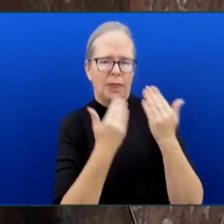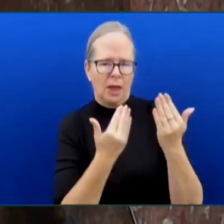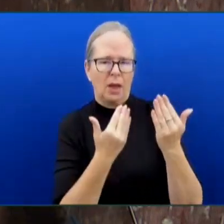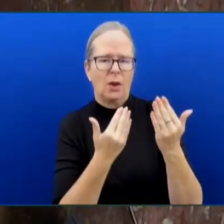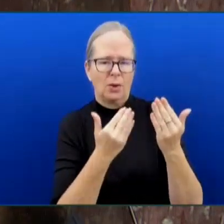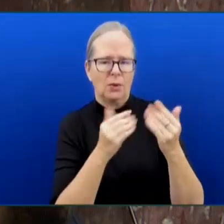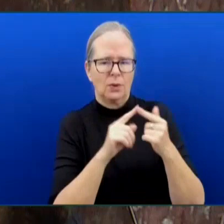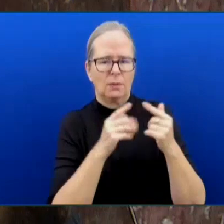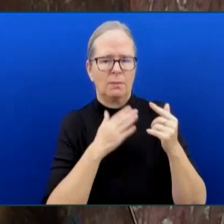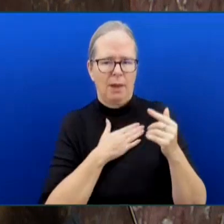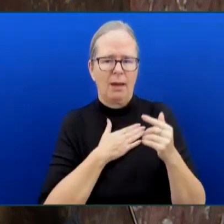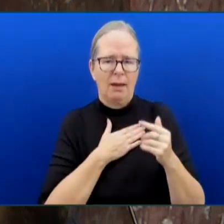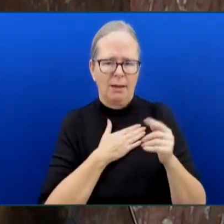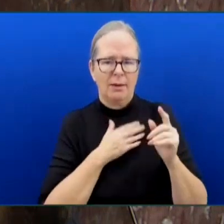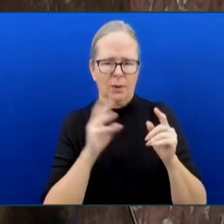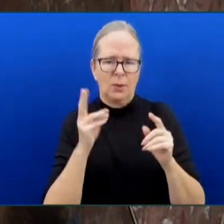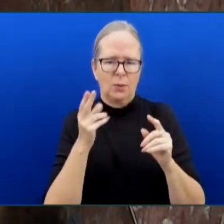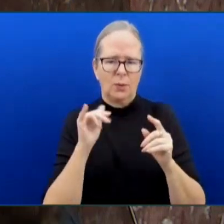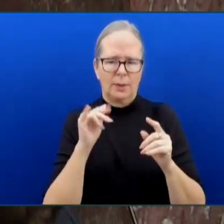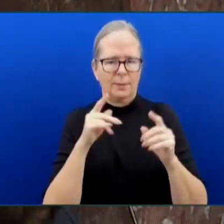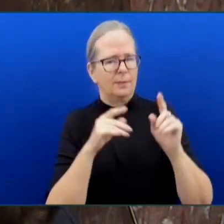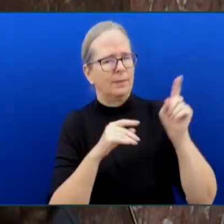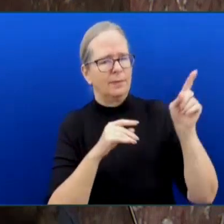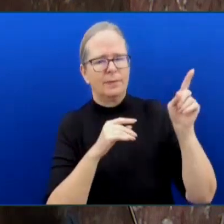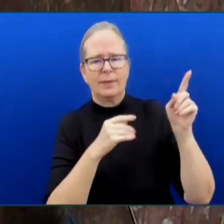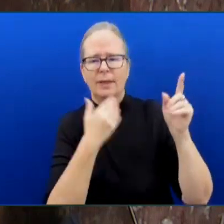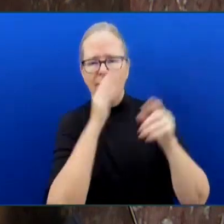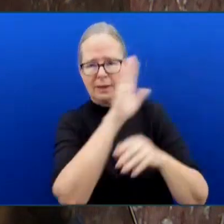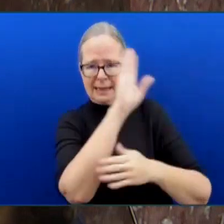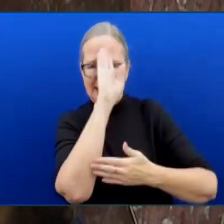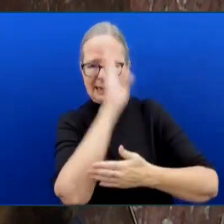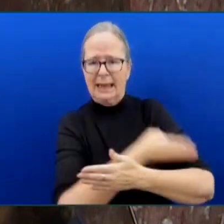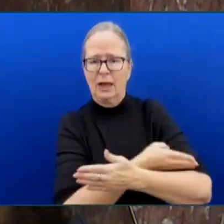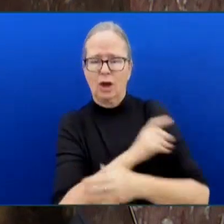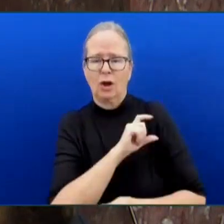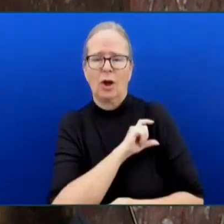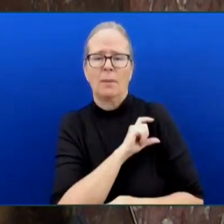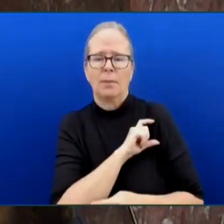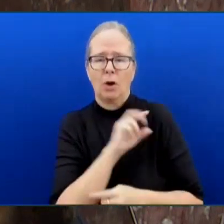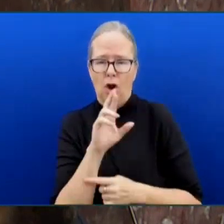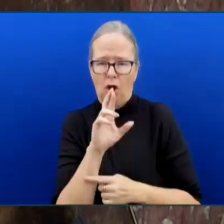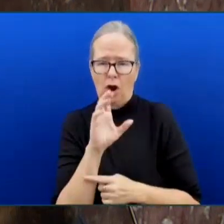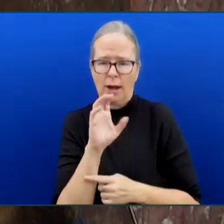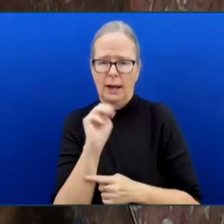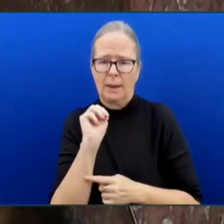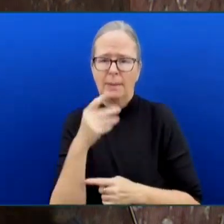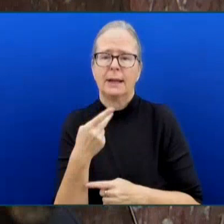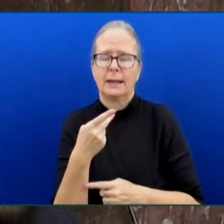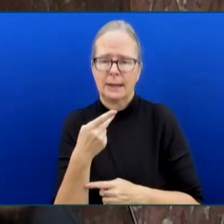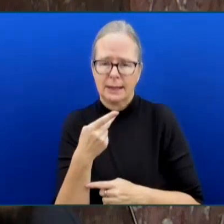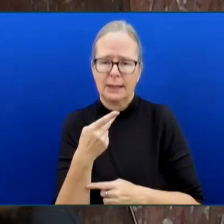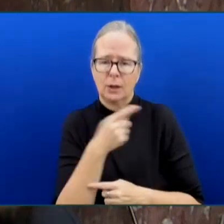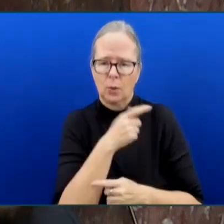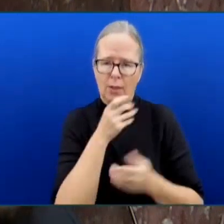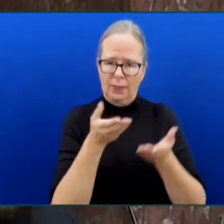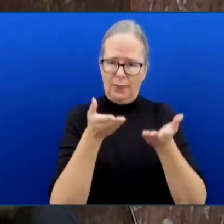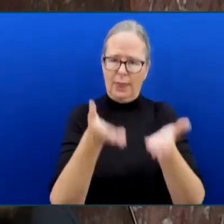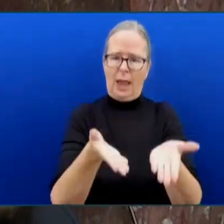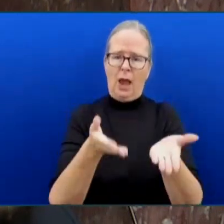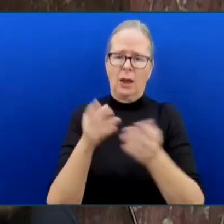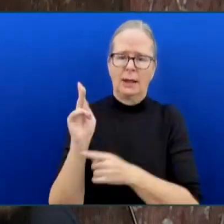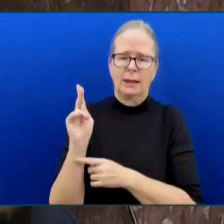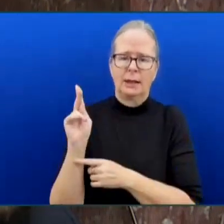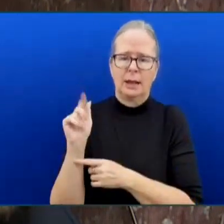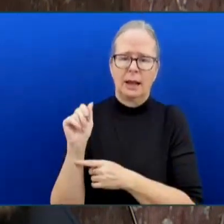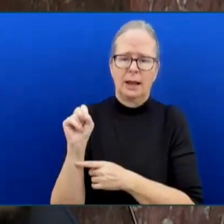as his son was the RCMP Officer Beggs, who was stationed in Caslow, and the community is grateful for his